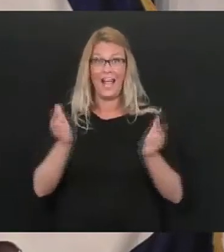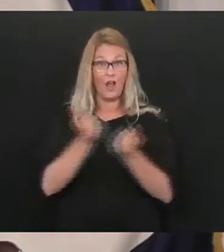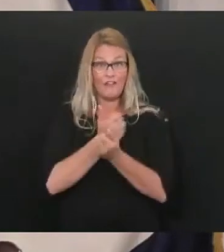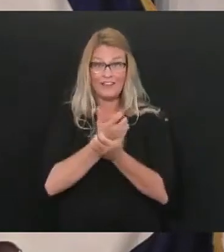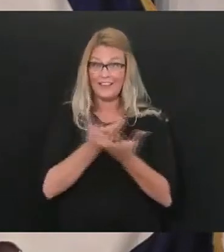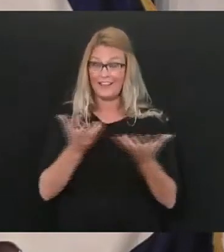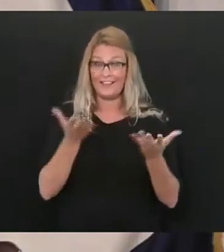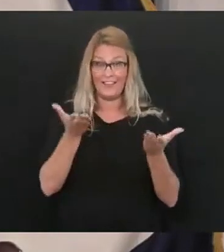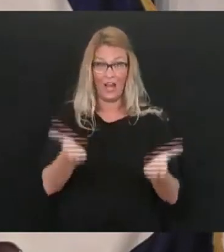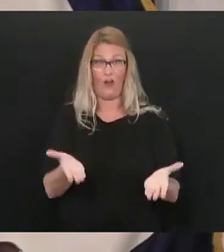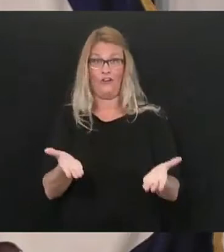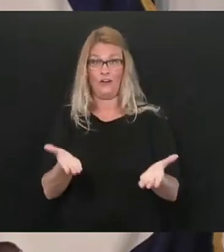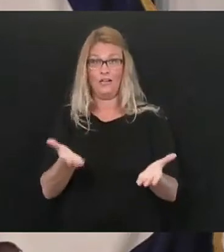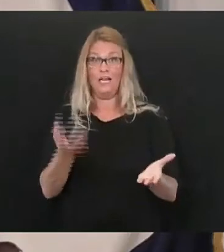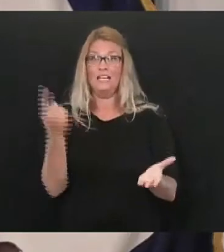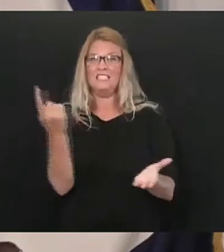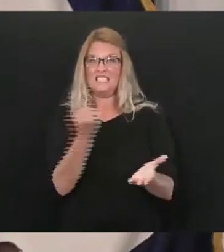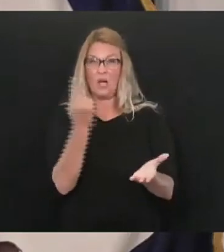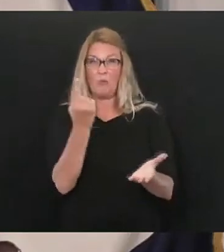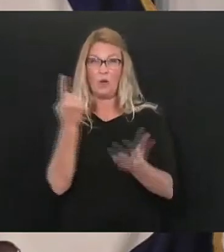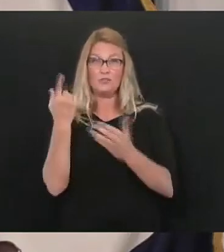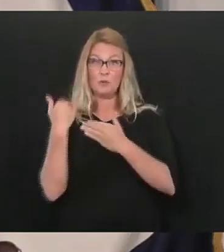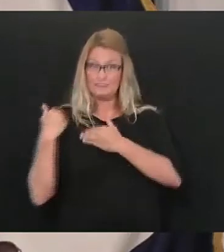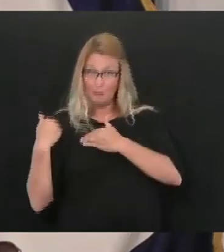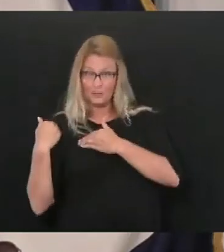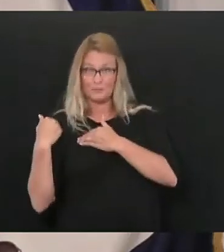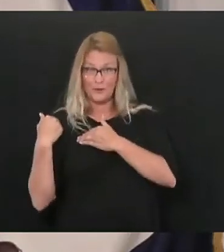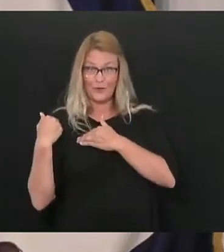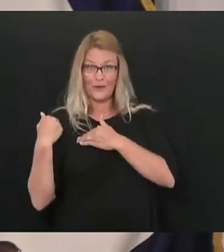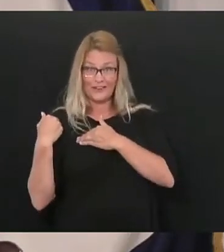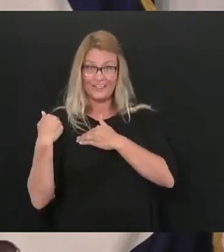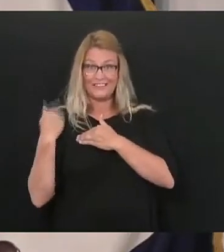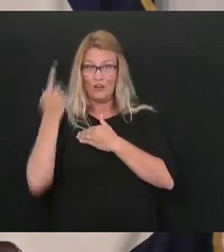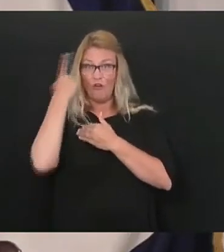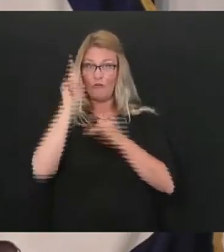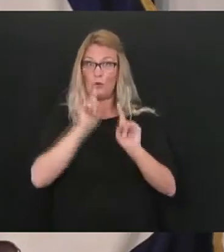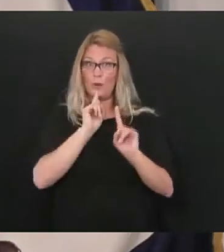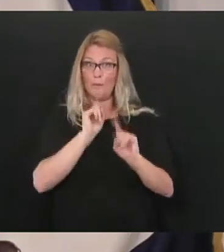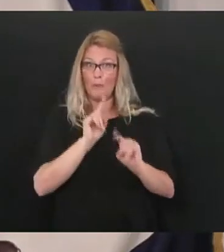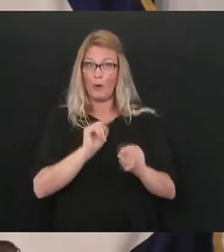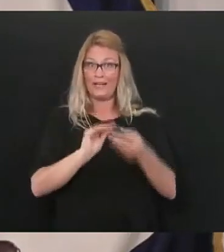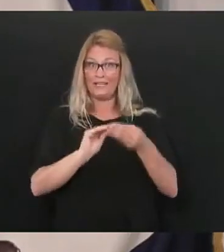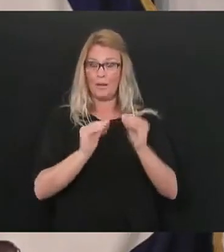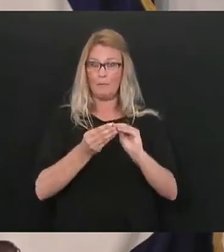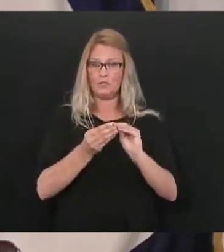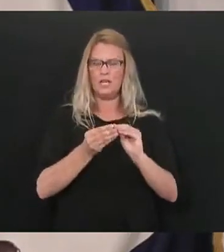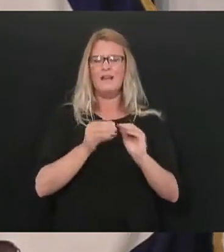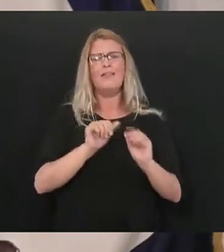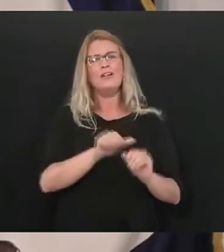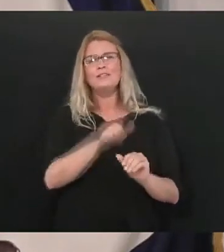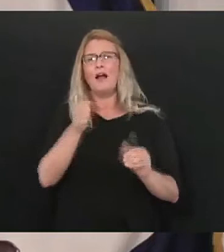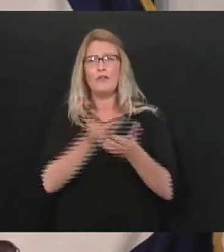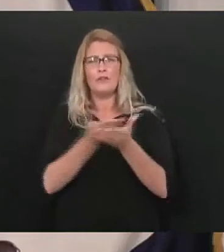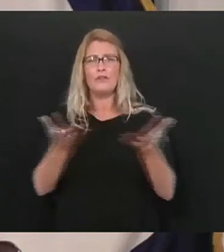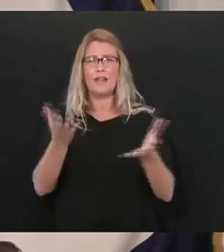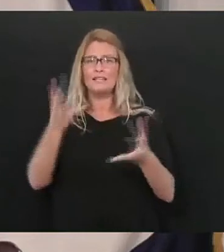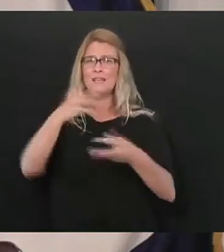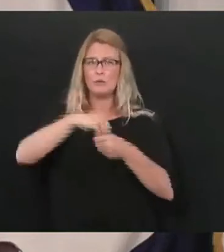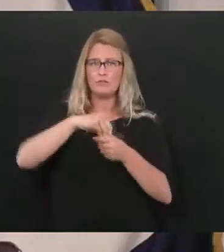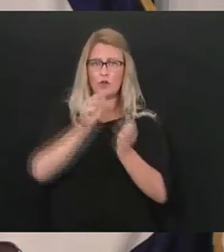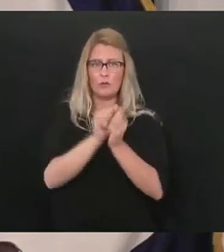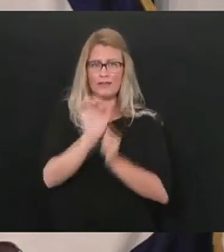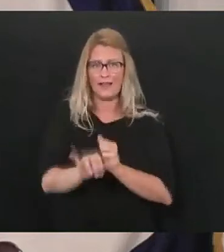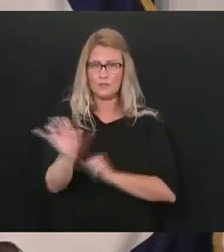somebody's got to be responsible and there is a multitude of things that surely led to my lack of confidence and it